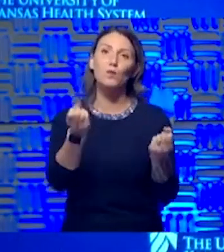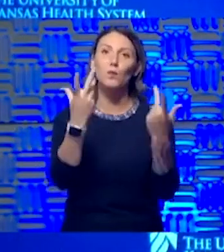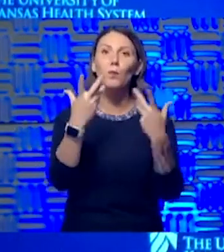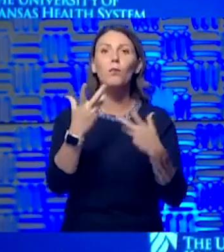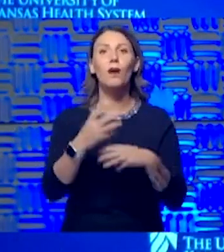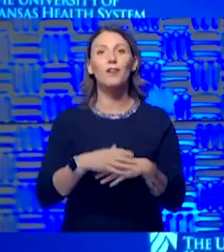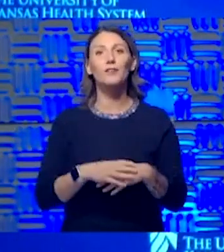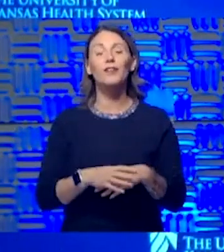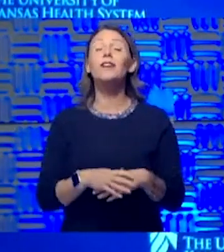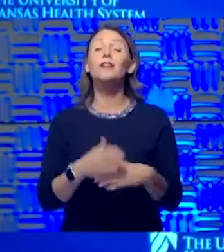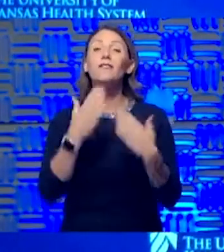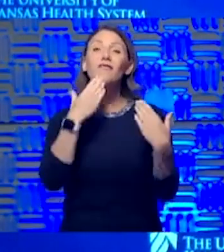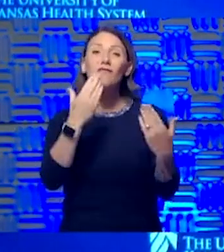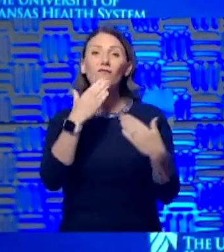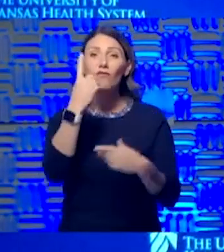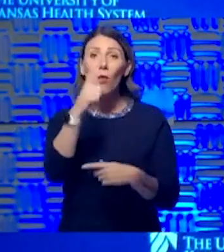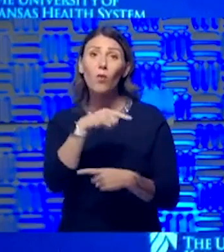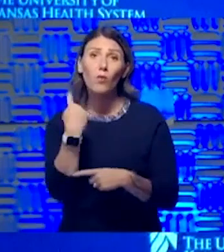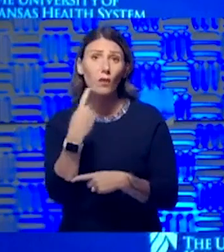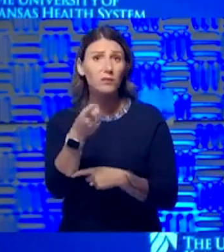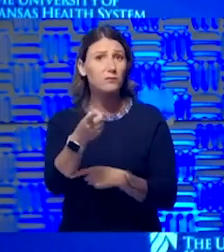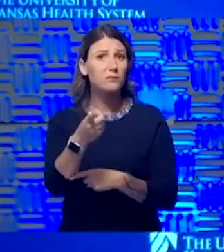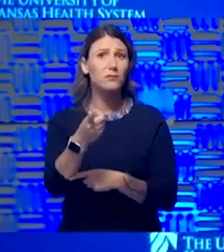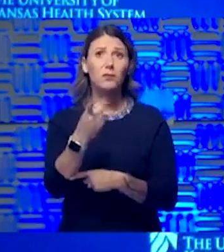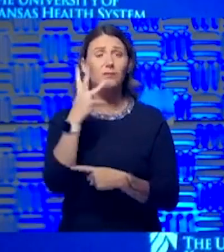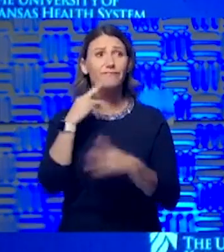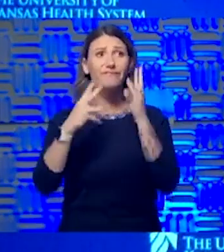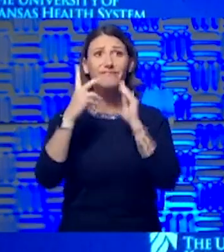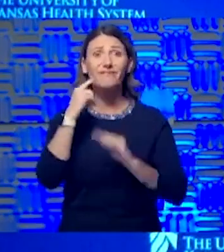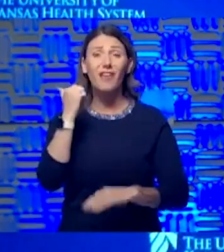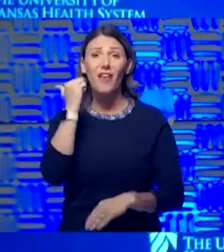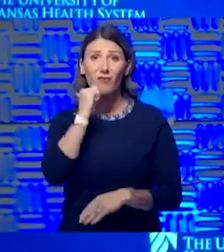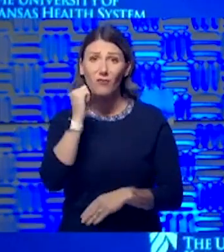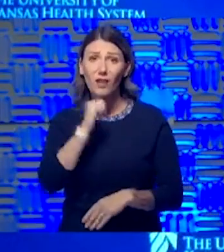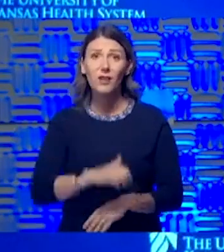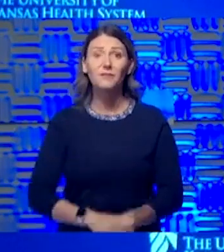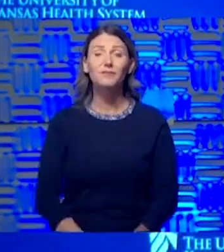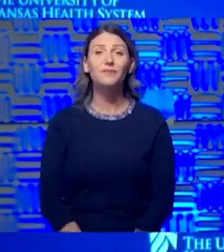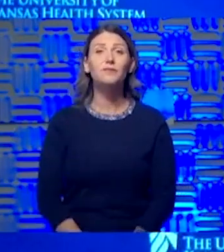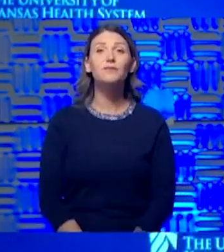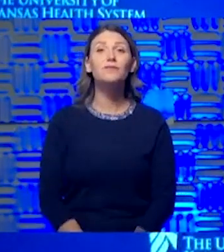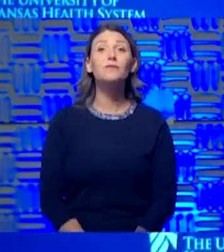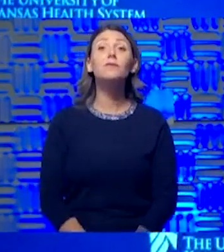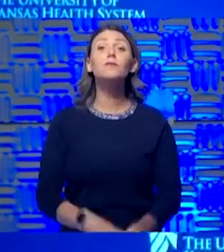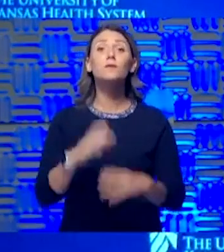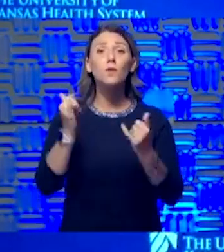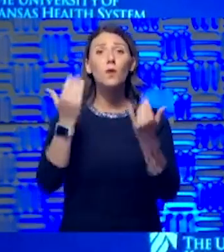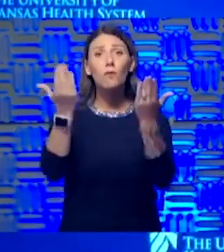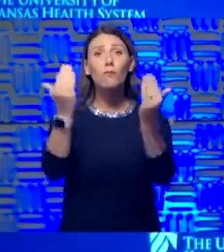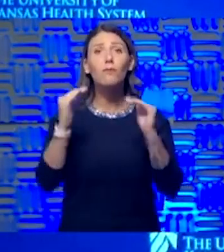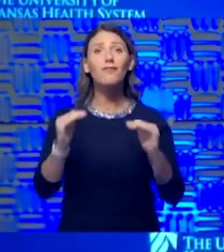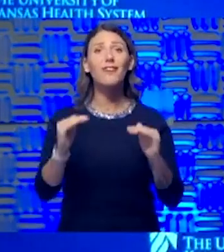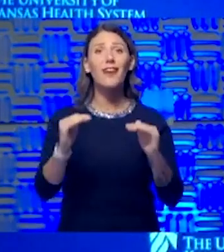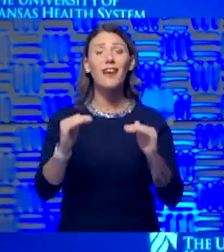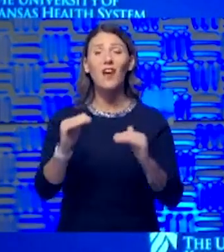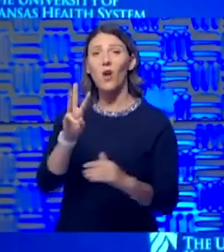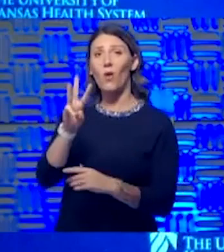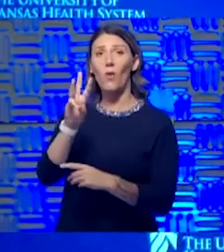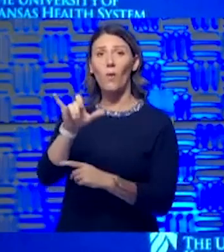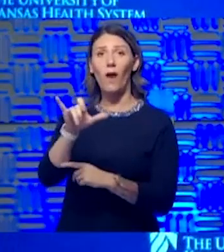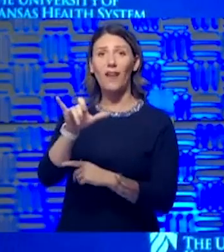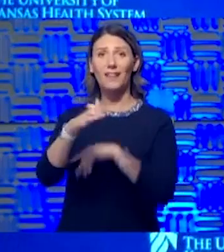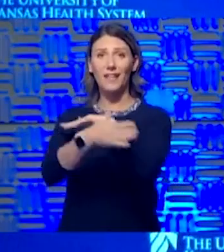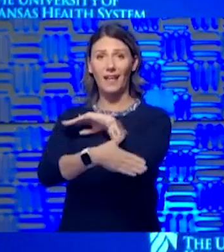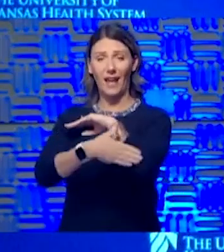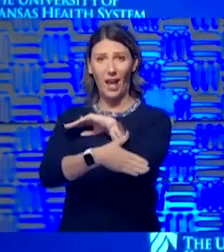And thanks for the risks that you take. And please stay safe out there. So we turned our attention a little bit to Wyandotte County today. There